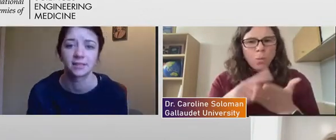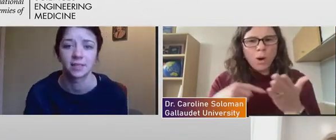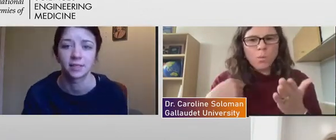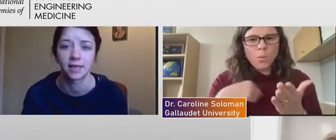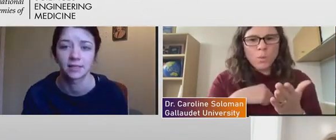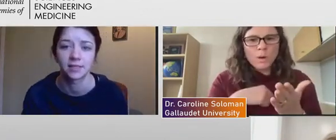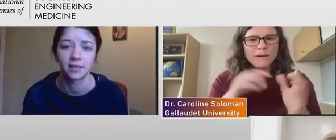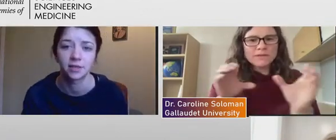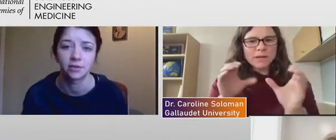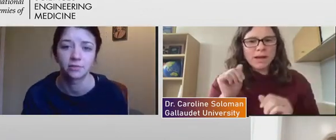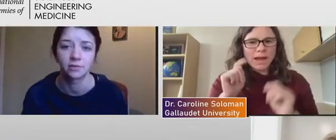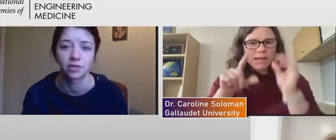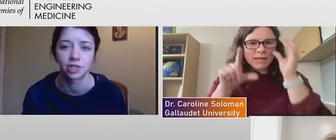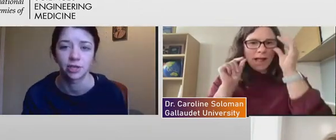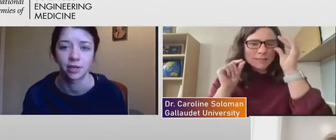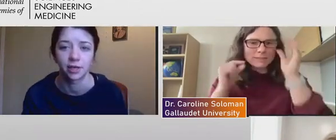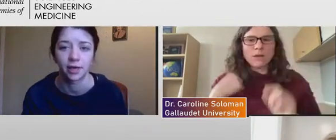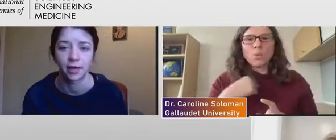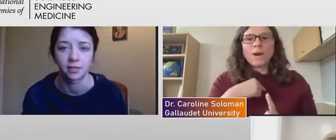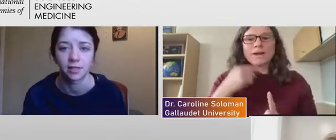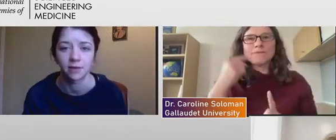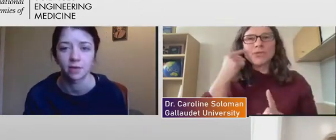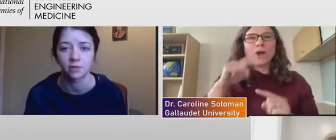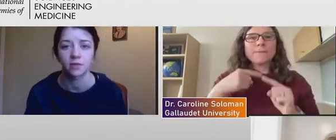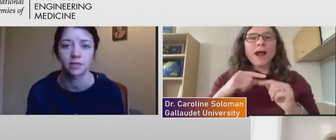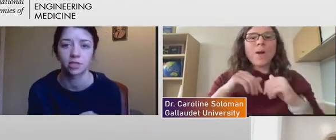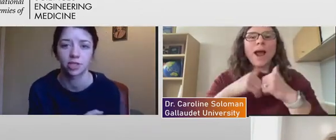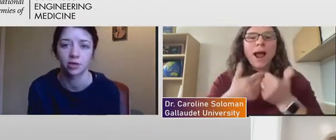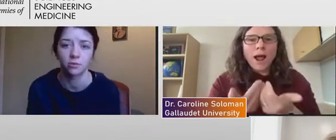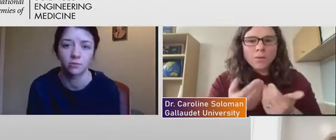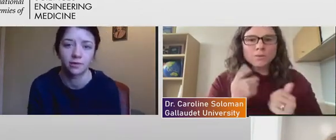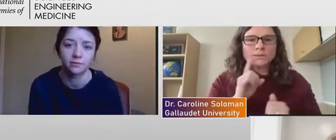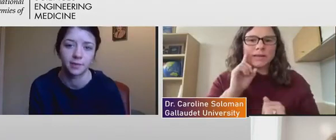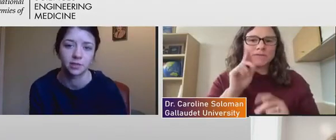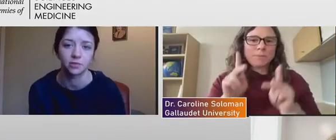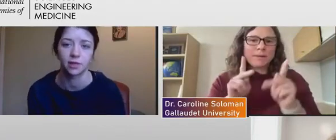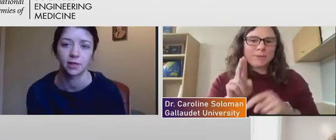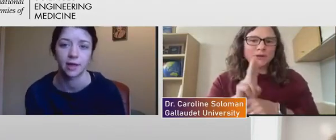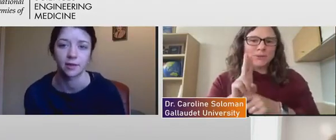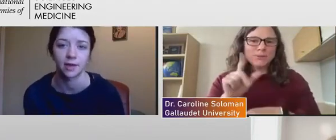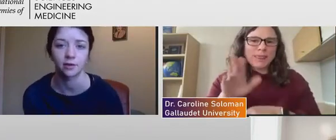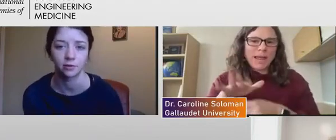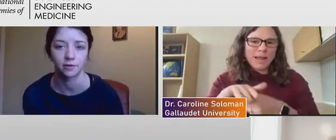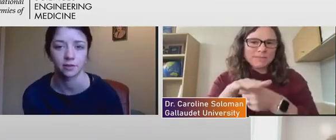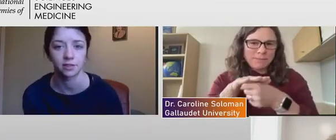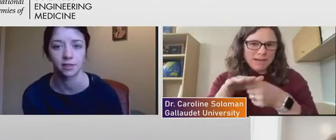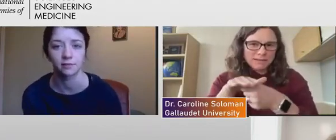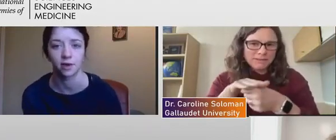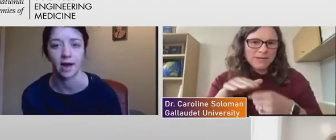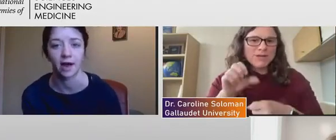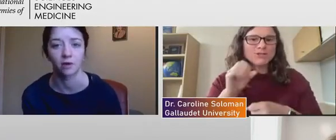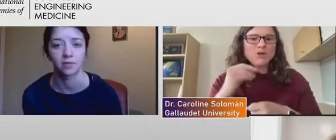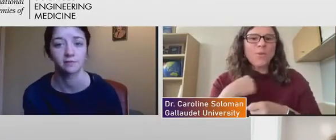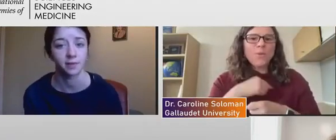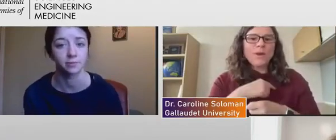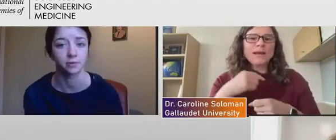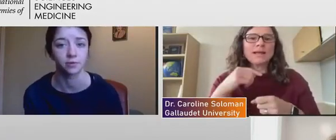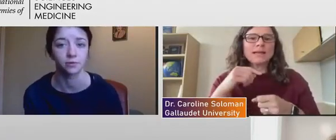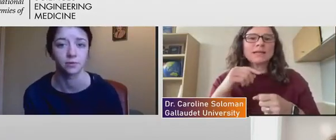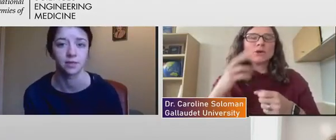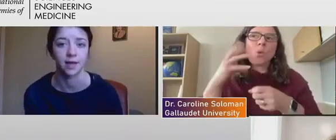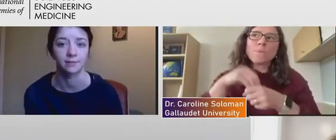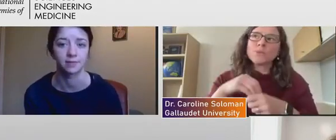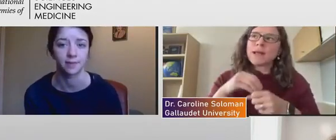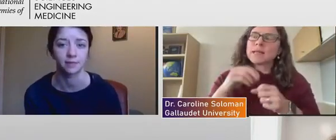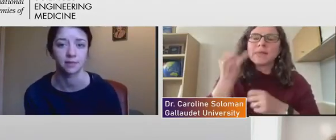Fantastic. Yes, thank you for sharing. And I would also like to share what we've been doing at Gallaudet University for how deaf people